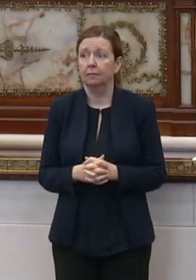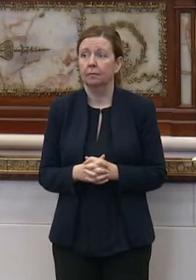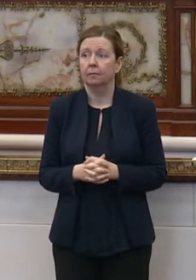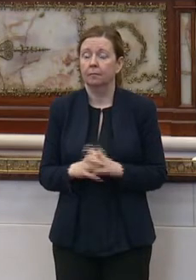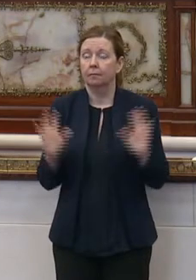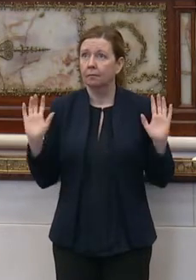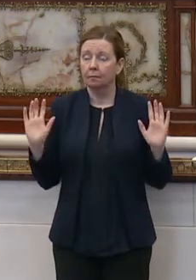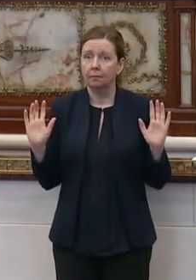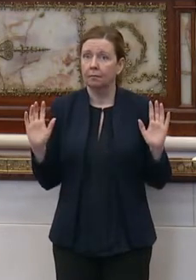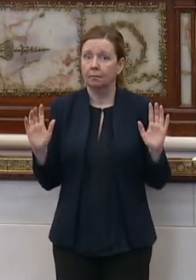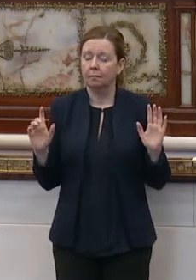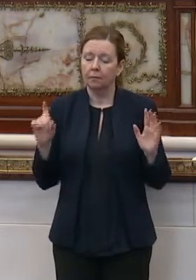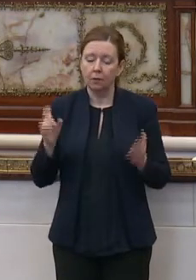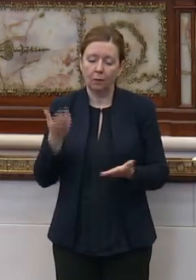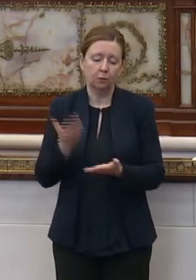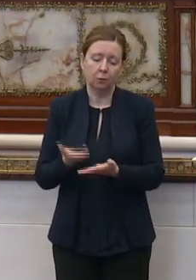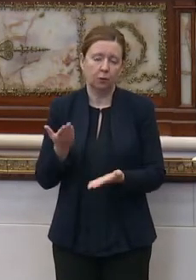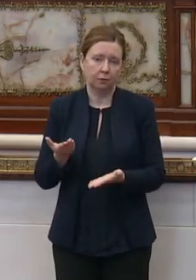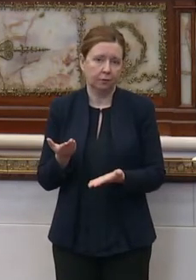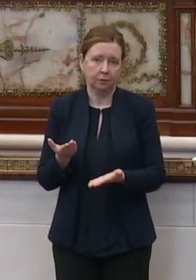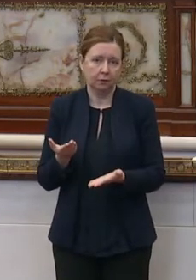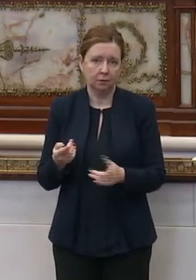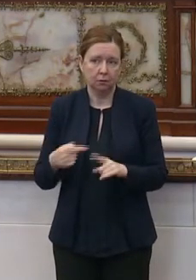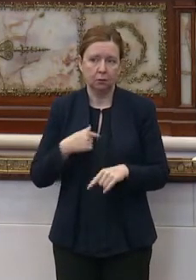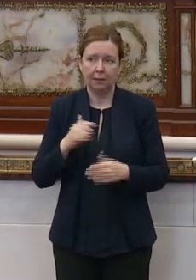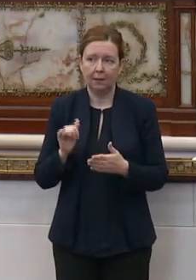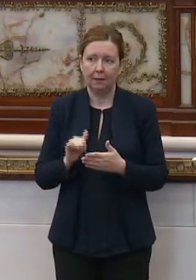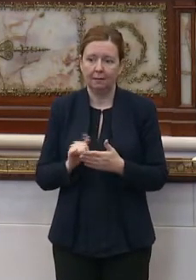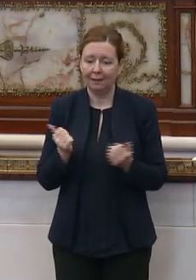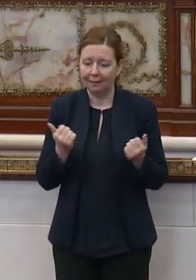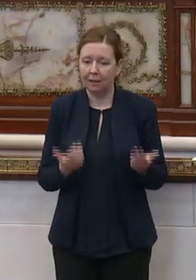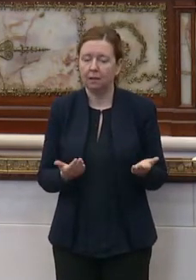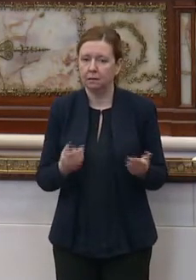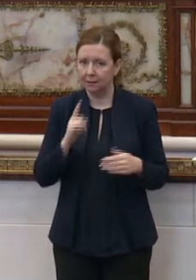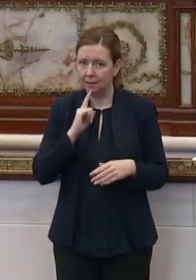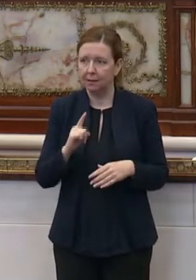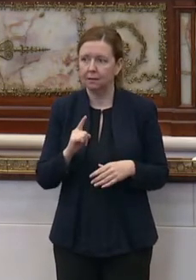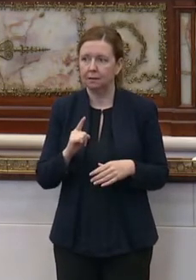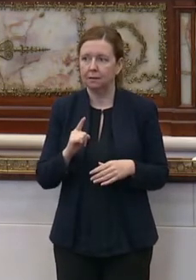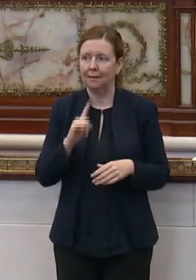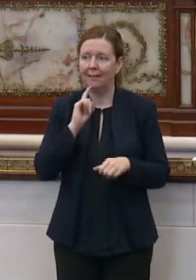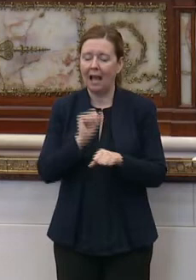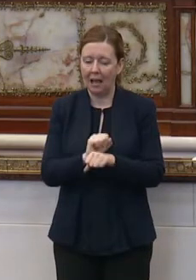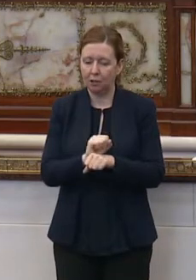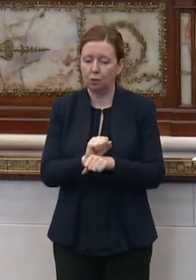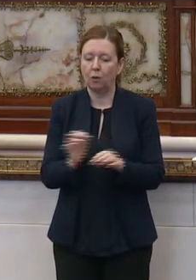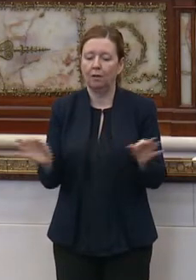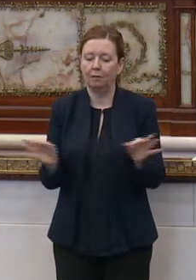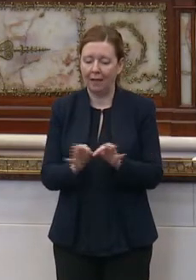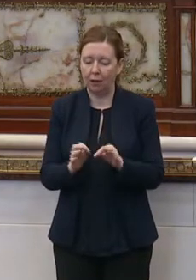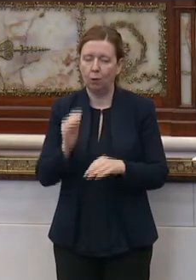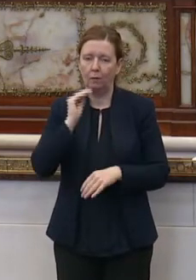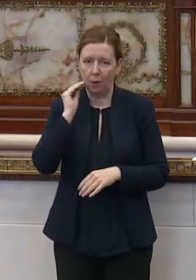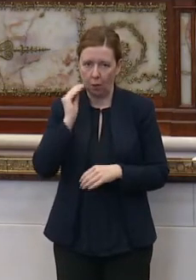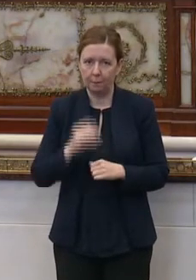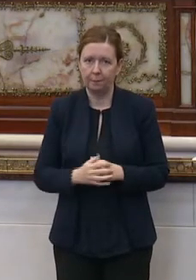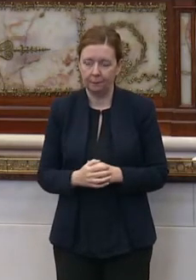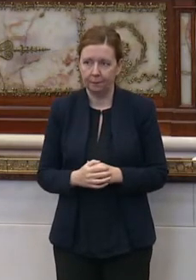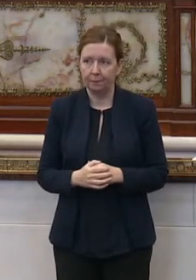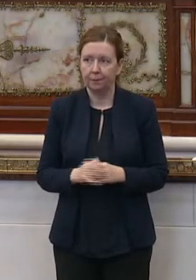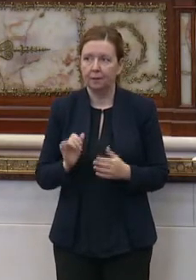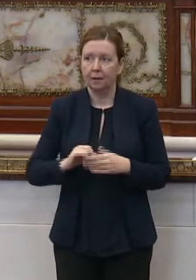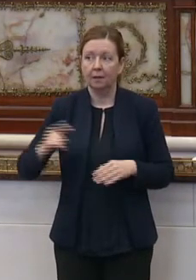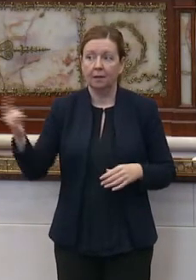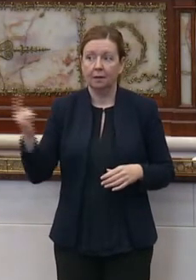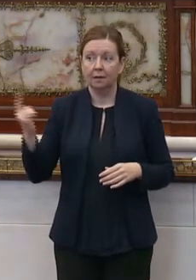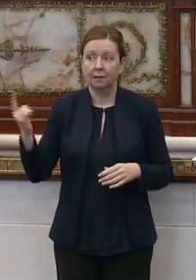It would have to be proven to me that this is the actual value of the home that